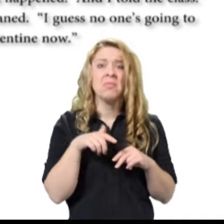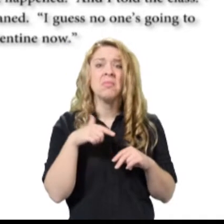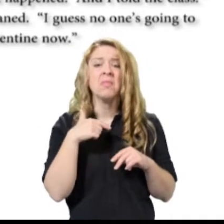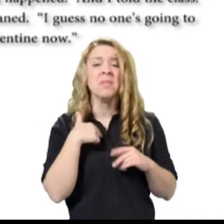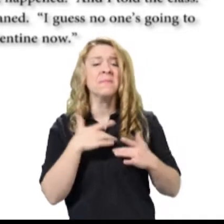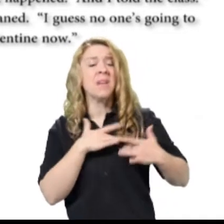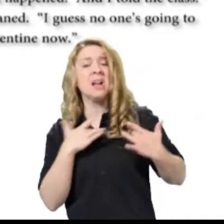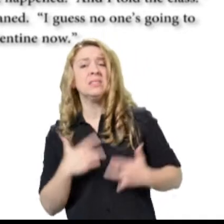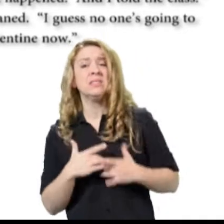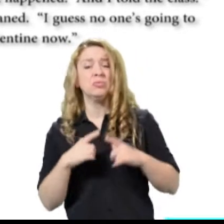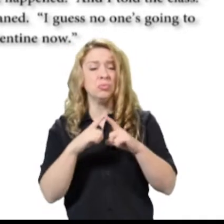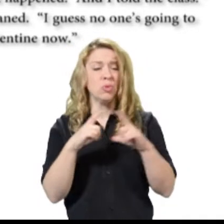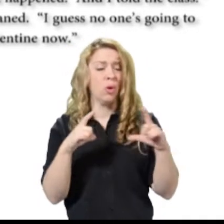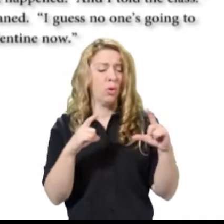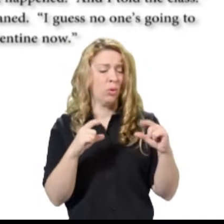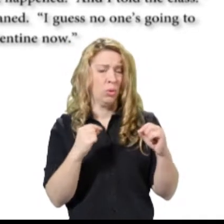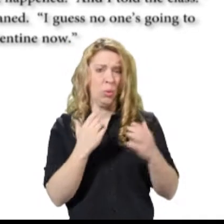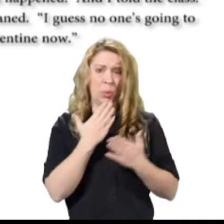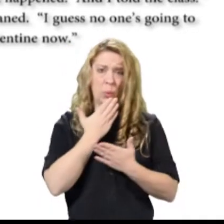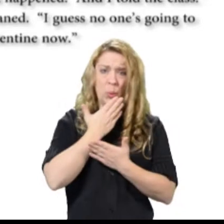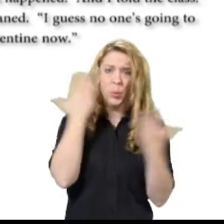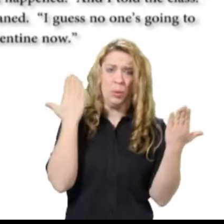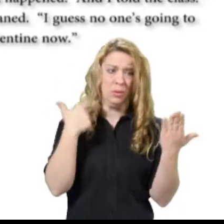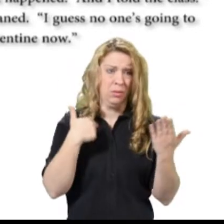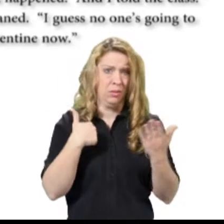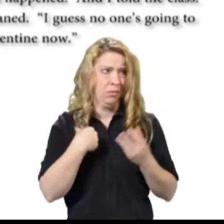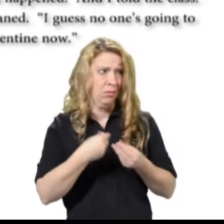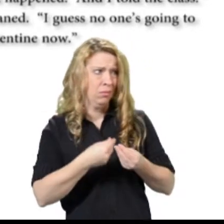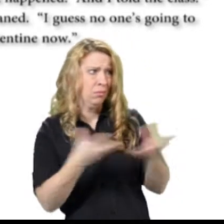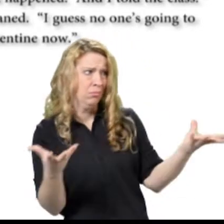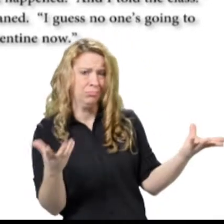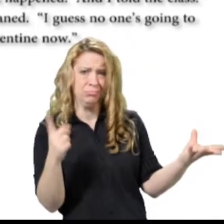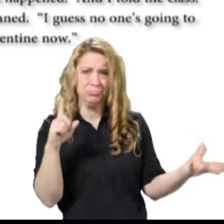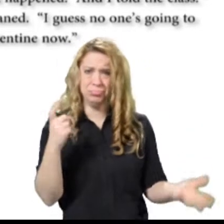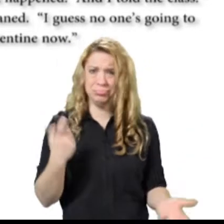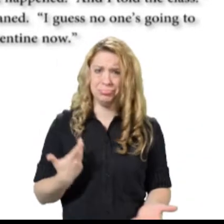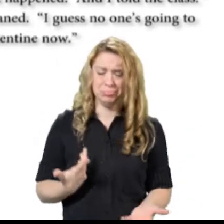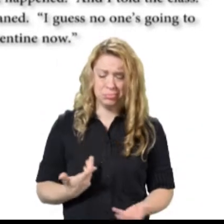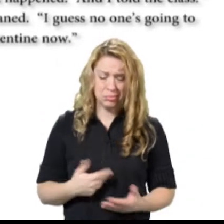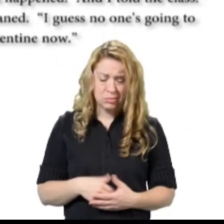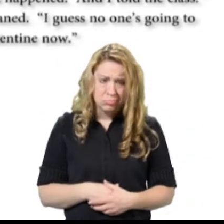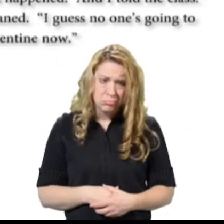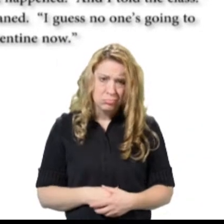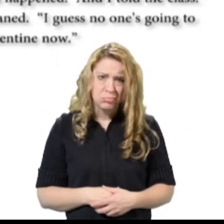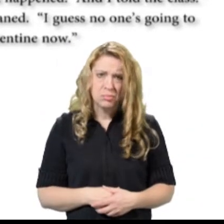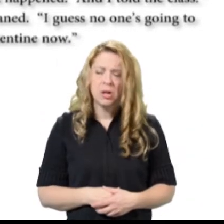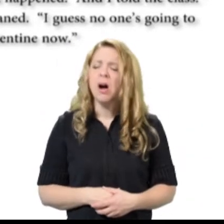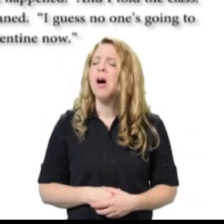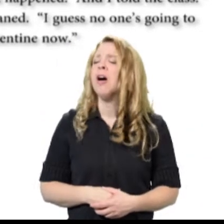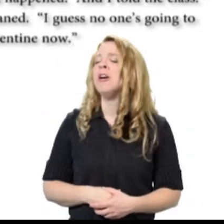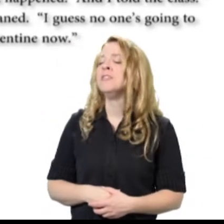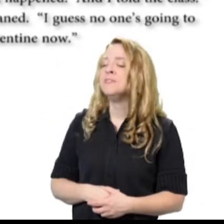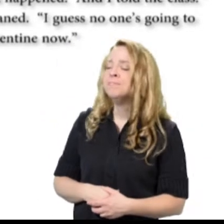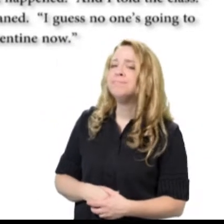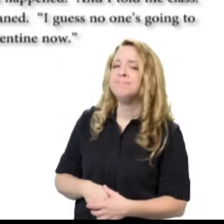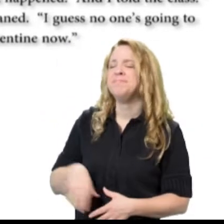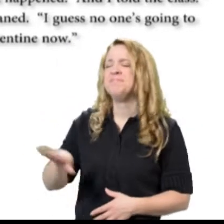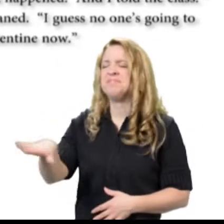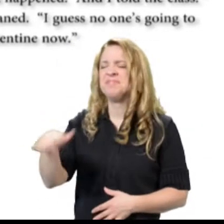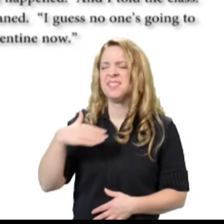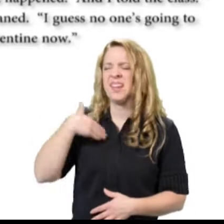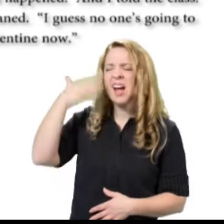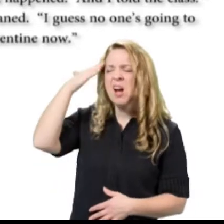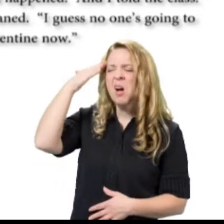give. I know, said Mr. Owl. Your mother told me what happened. I told the class. Franklin